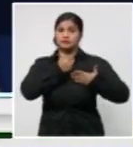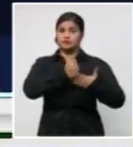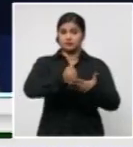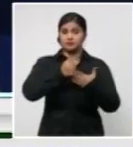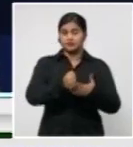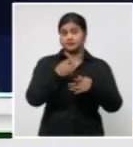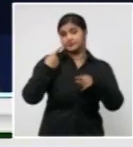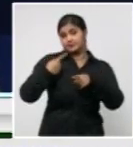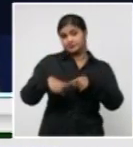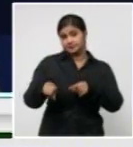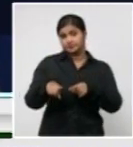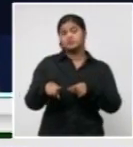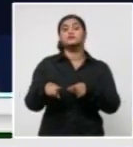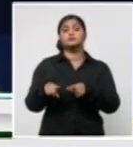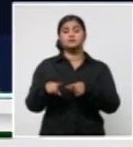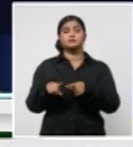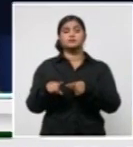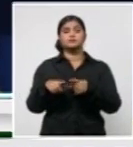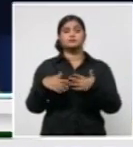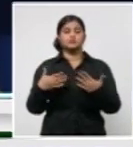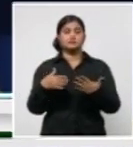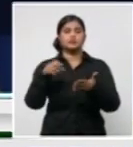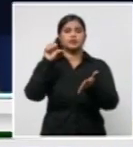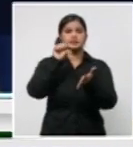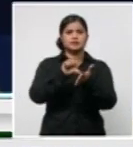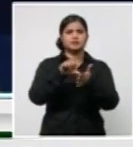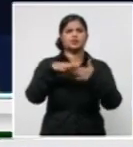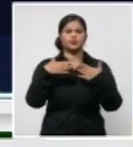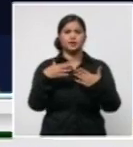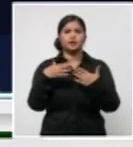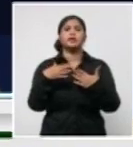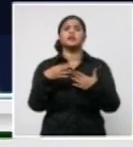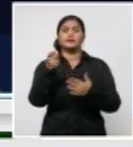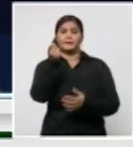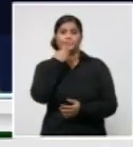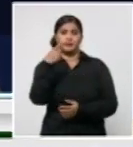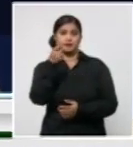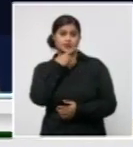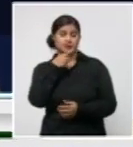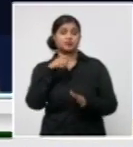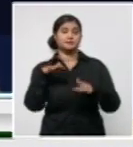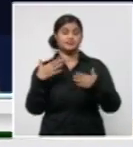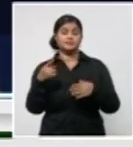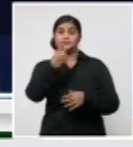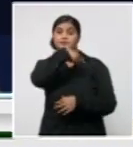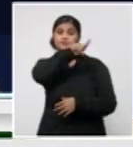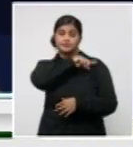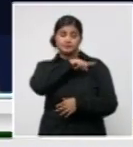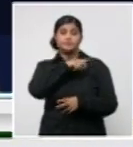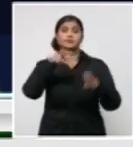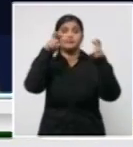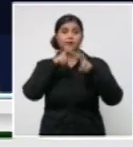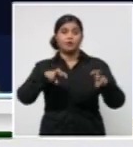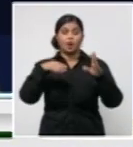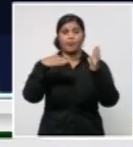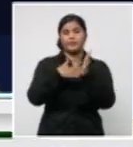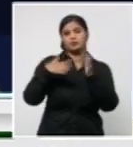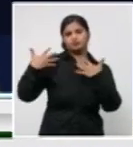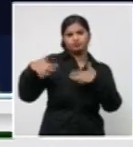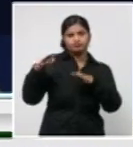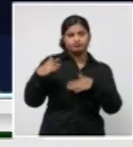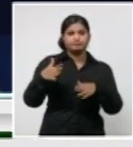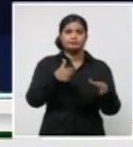282 in Santiago de Cubas. 426 in the Hermano Almagérez Hospital Laboratory.